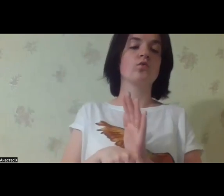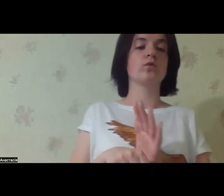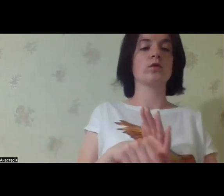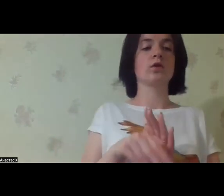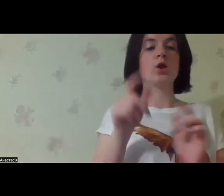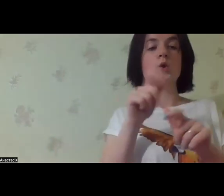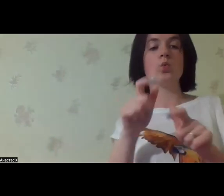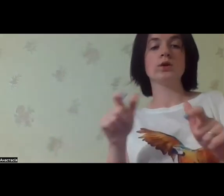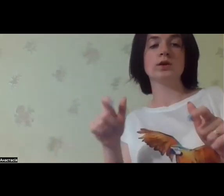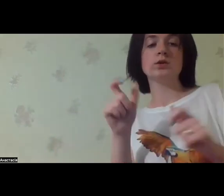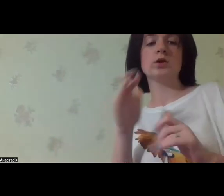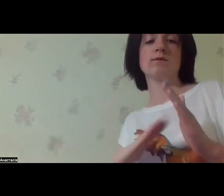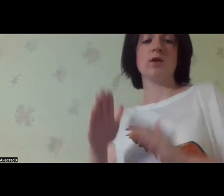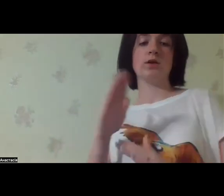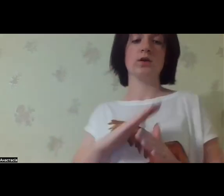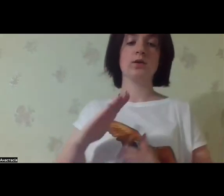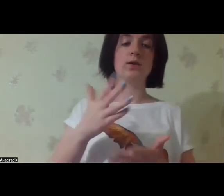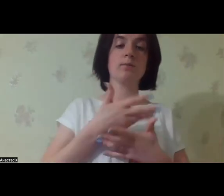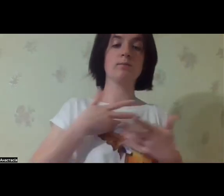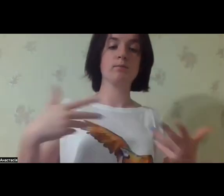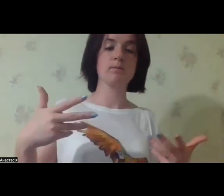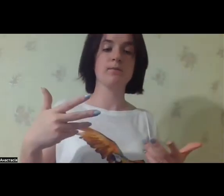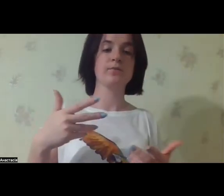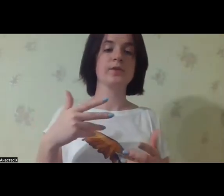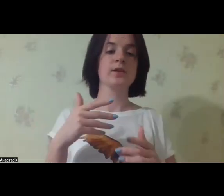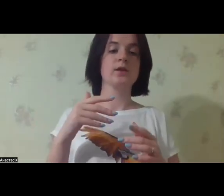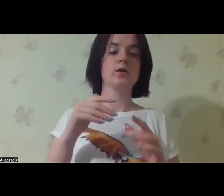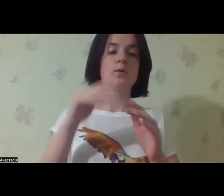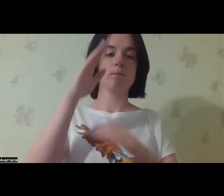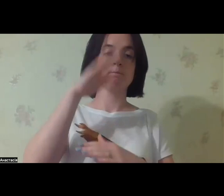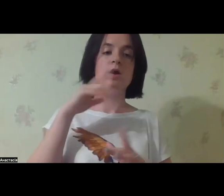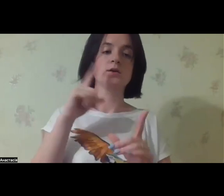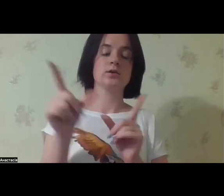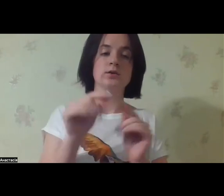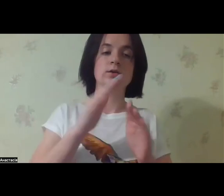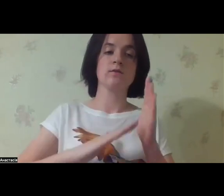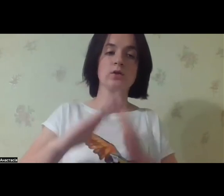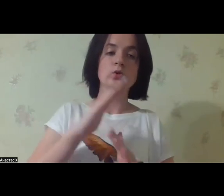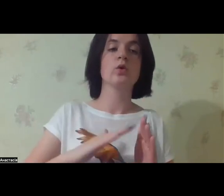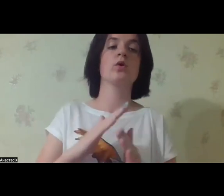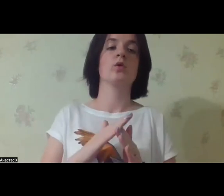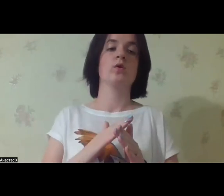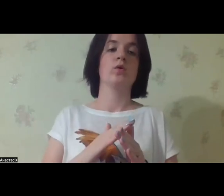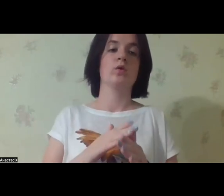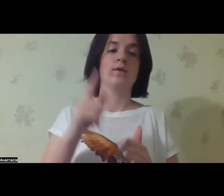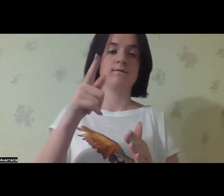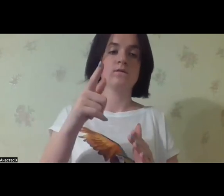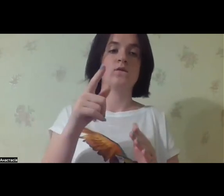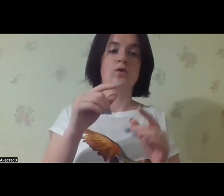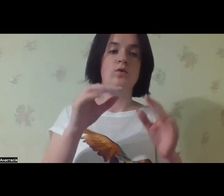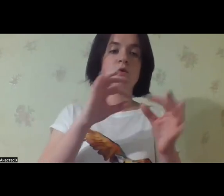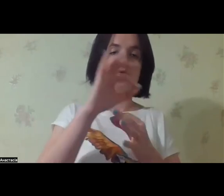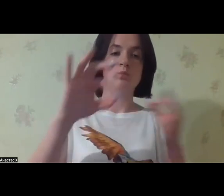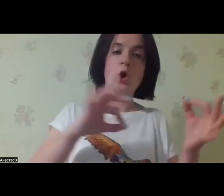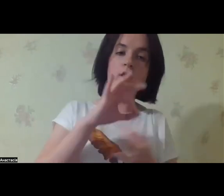international donors, so that they could take into account the children with disabilities, the parents, the